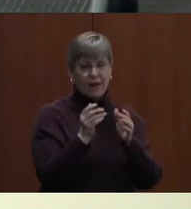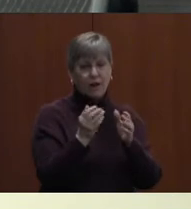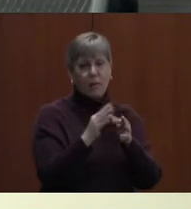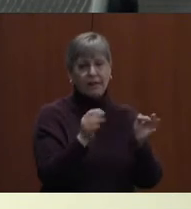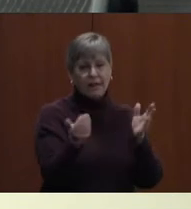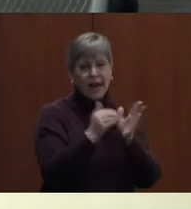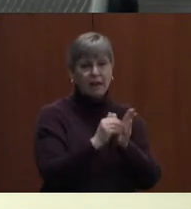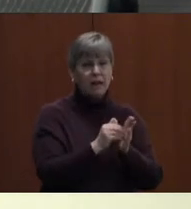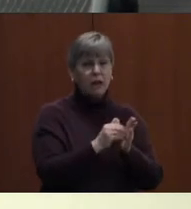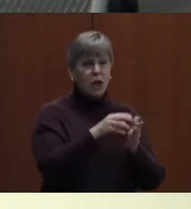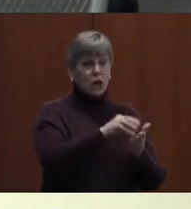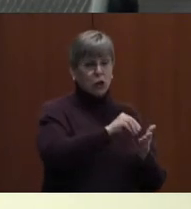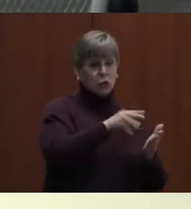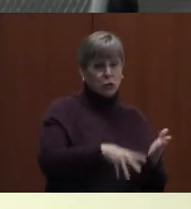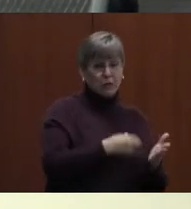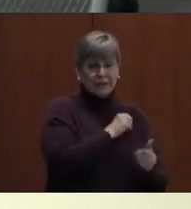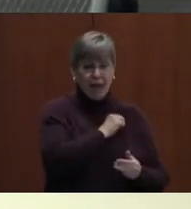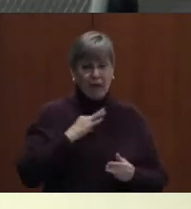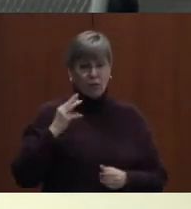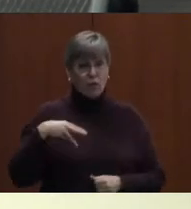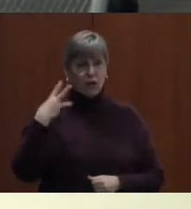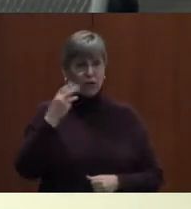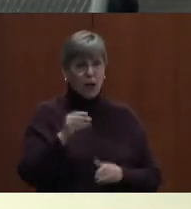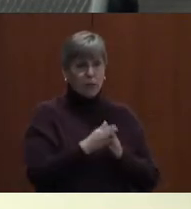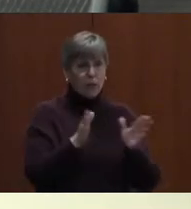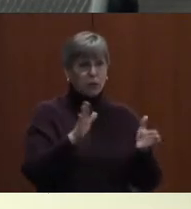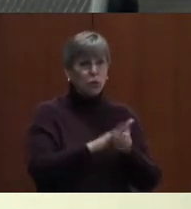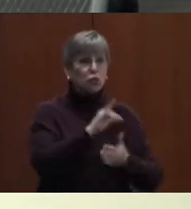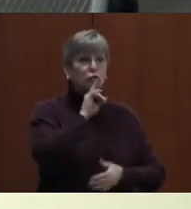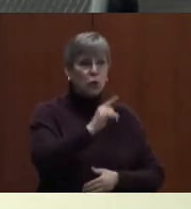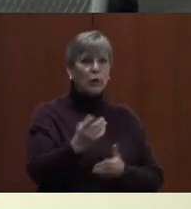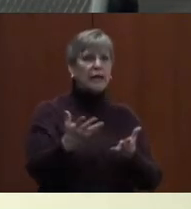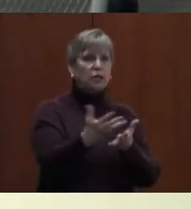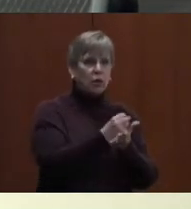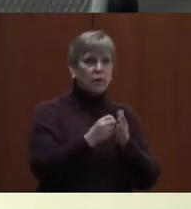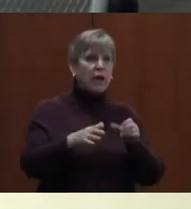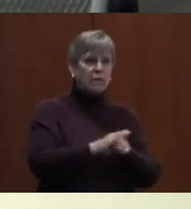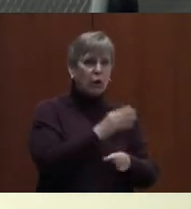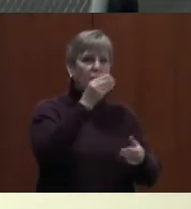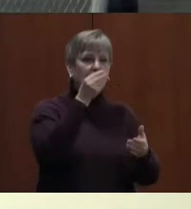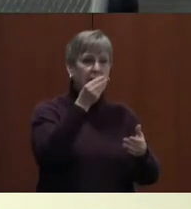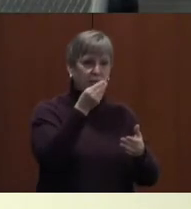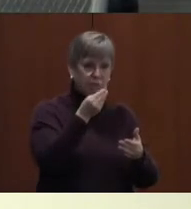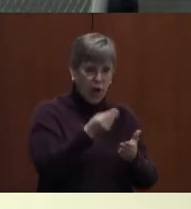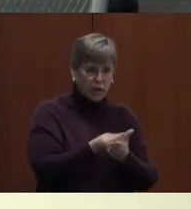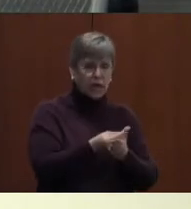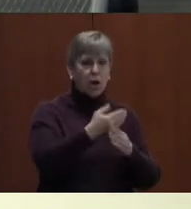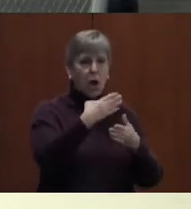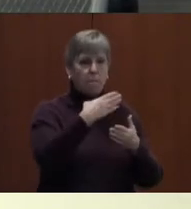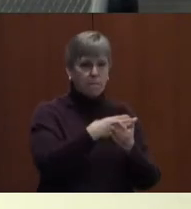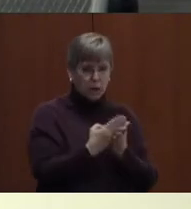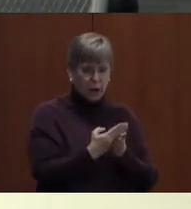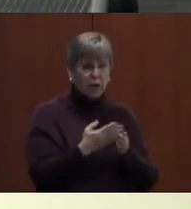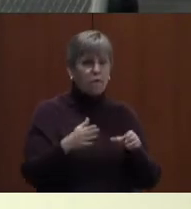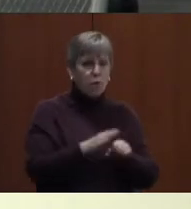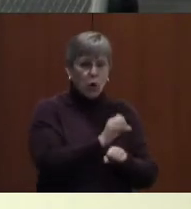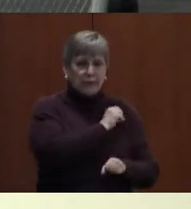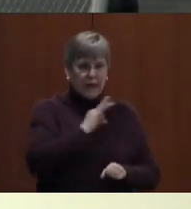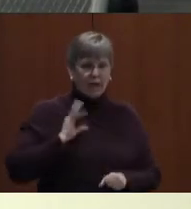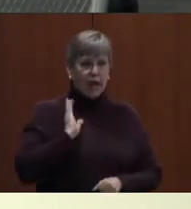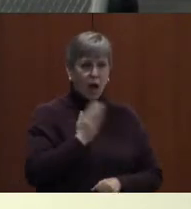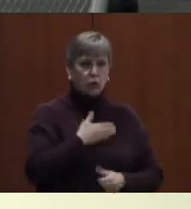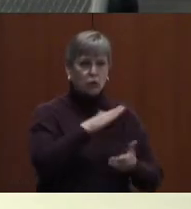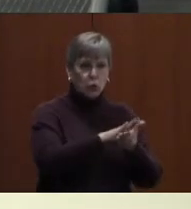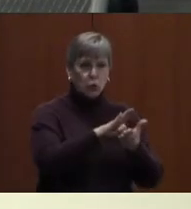of Washington County Public Schools truly deserve a fully funded budget that fully staffs our schools